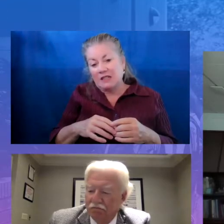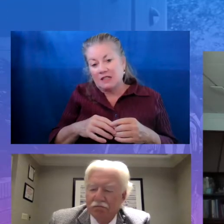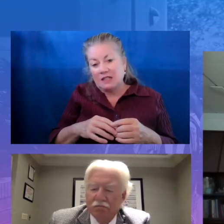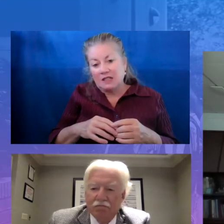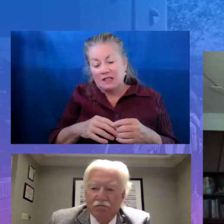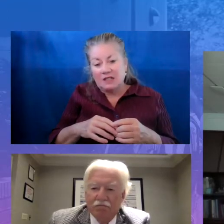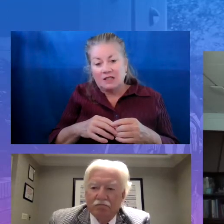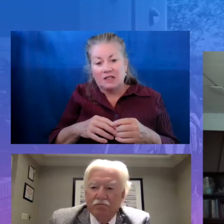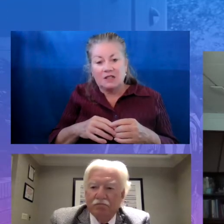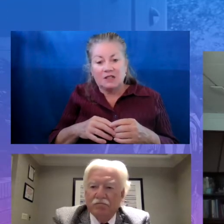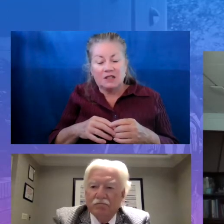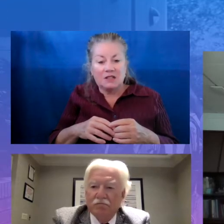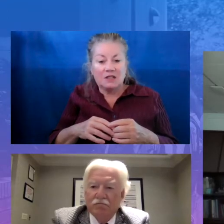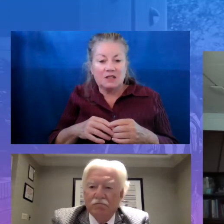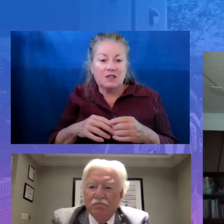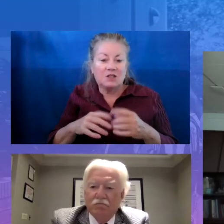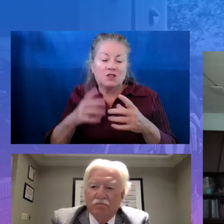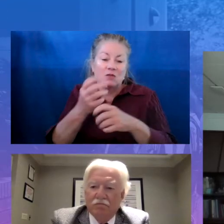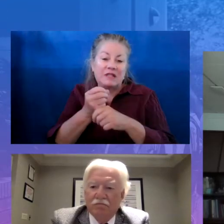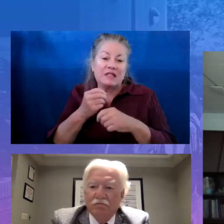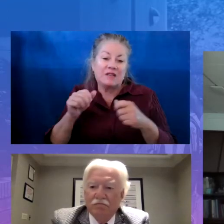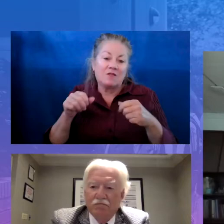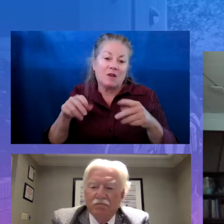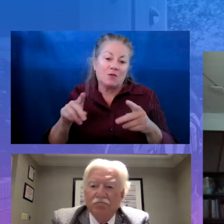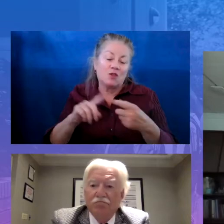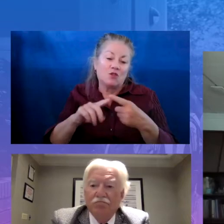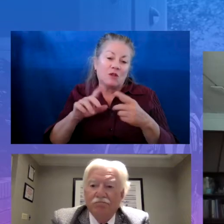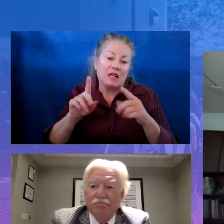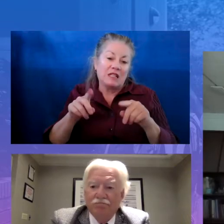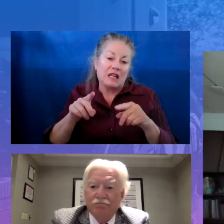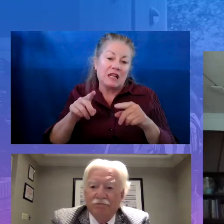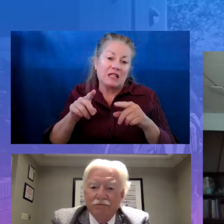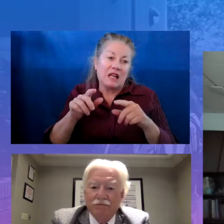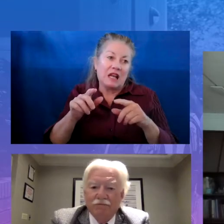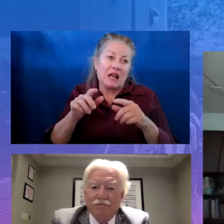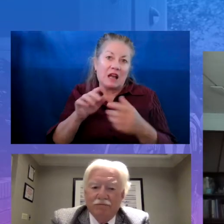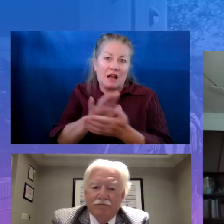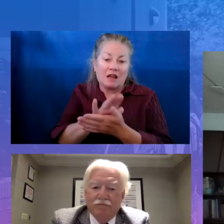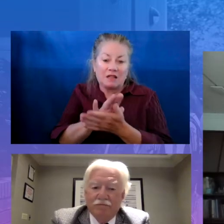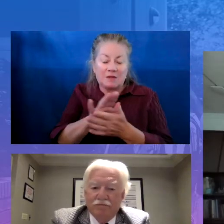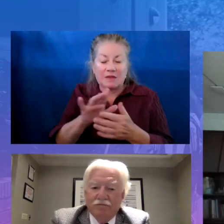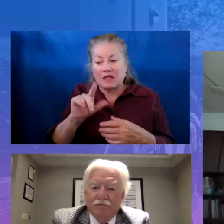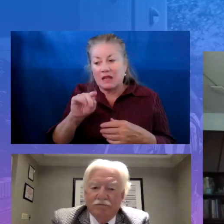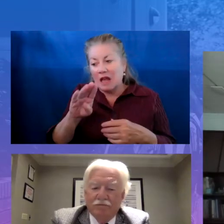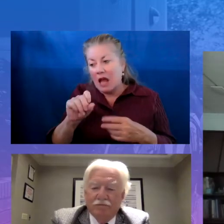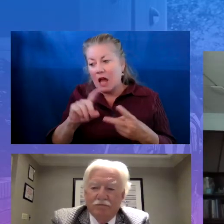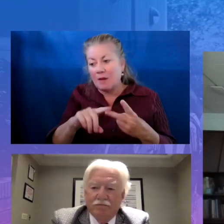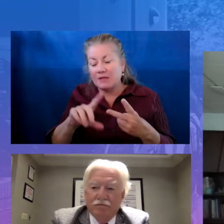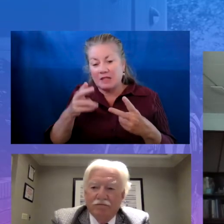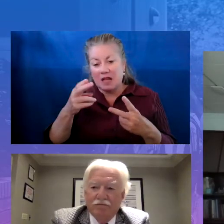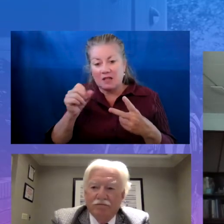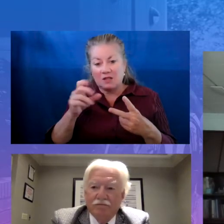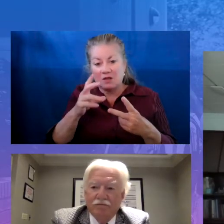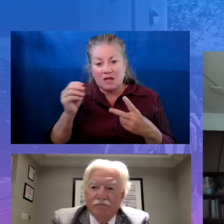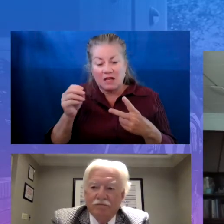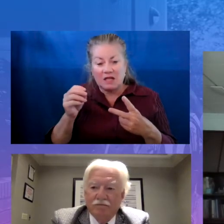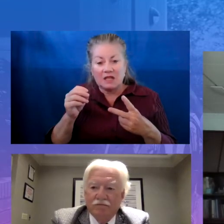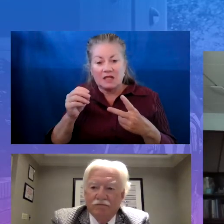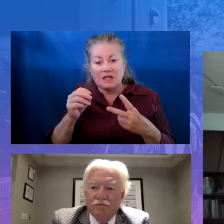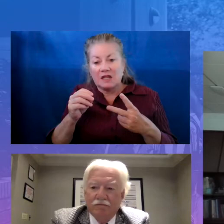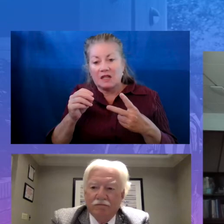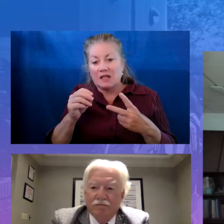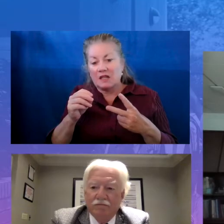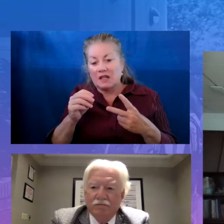opportunities to attend academic labs in our high schools and, again, receive support support from